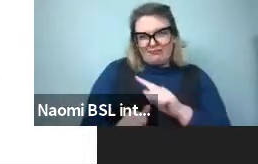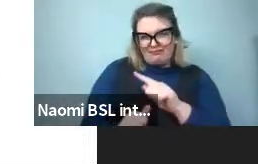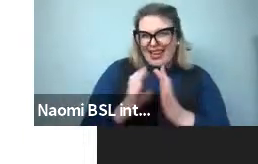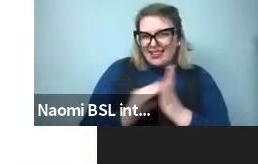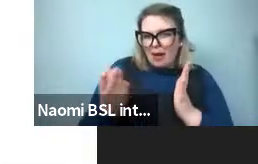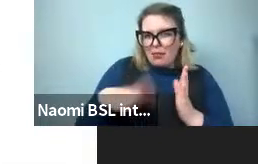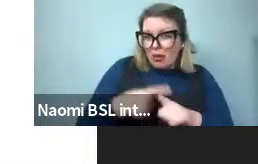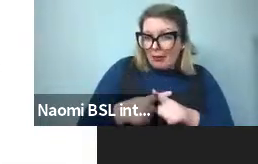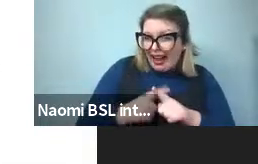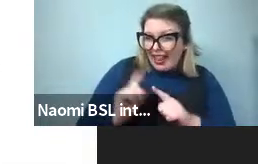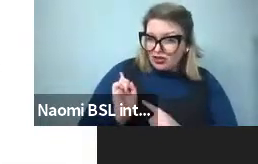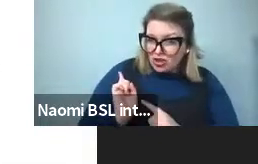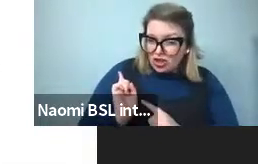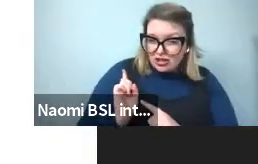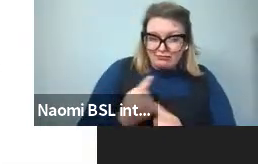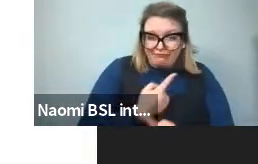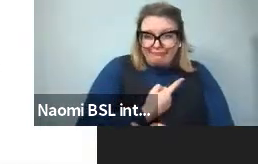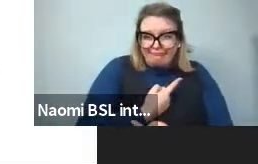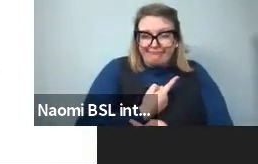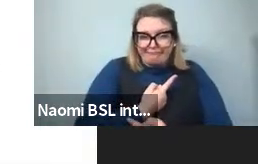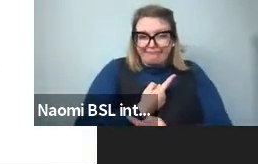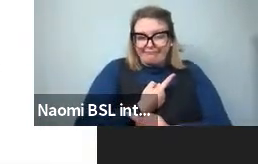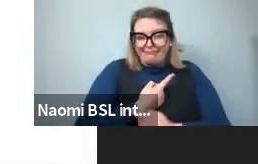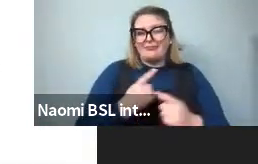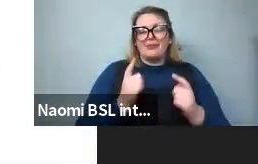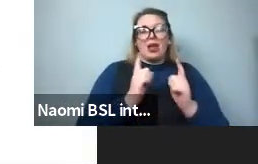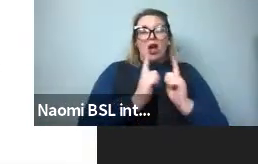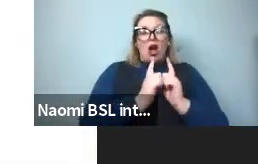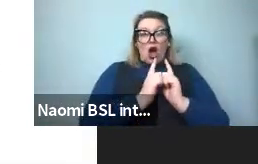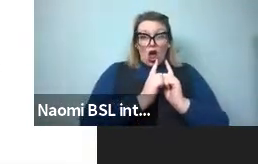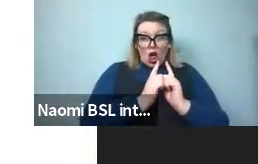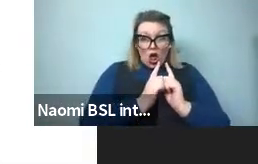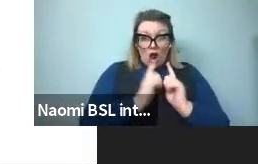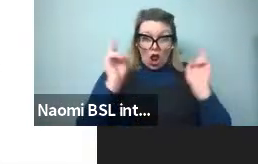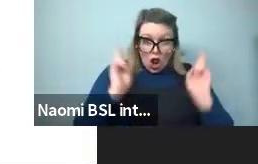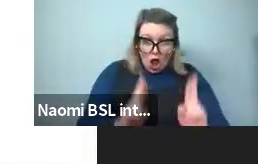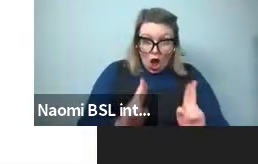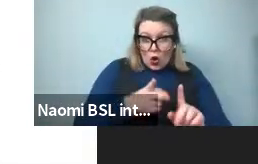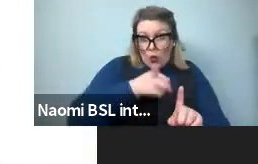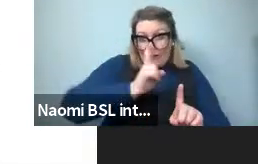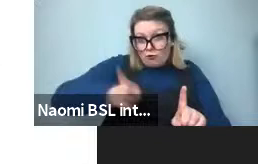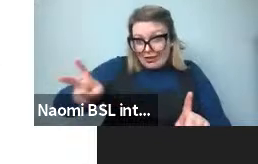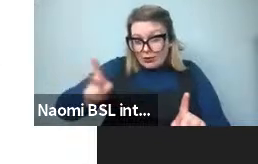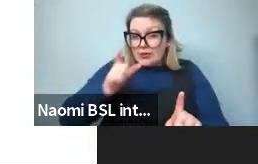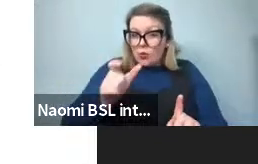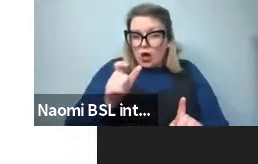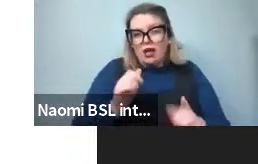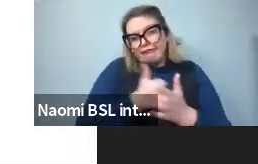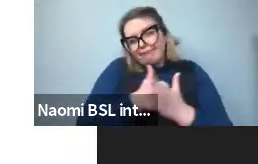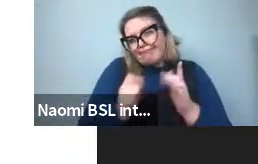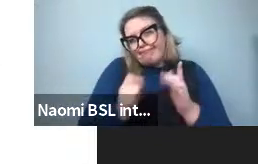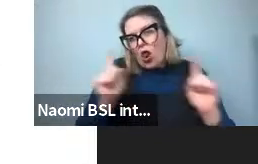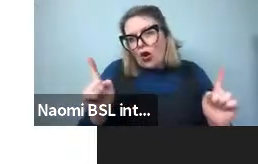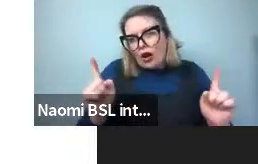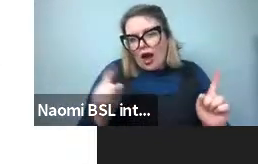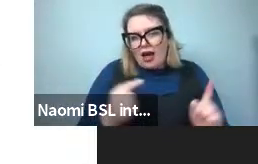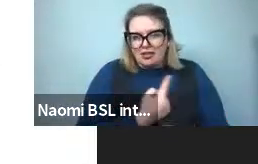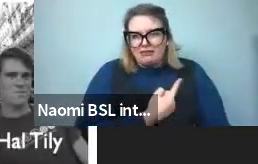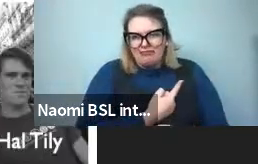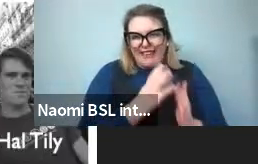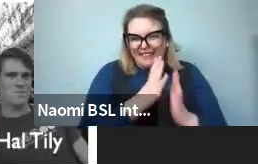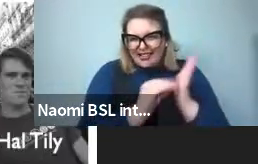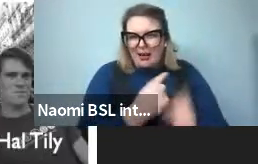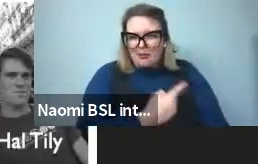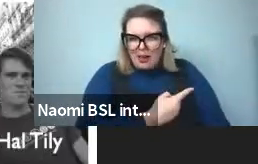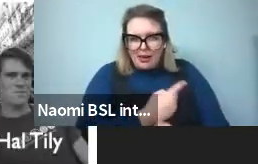and low-frequency words tend to be longer, and there's a bunch of long, low-frequency words there. A